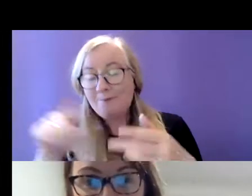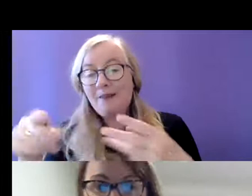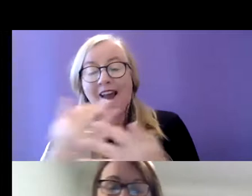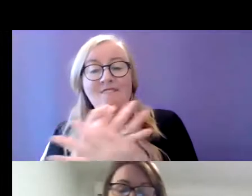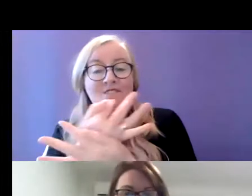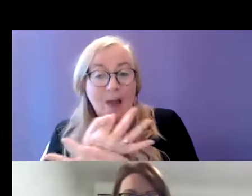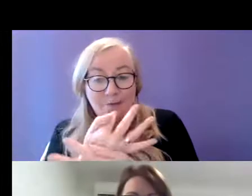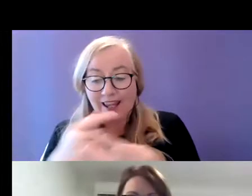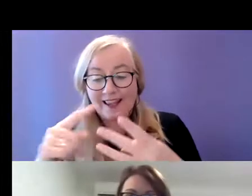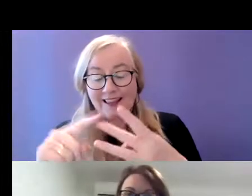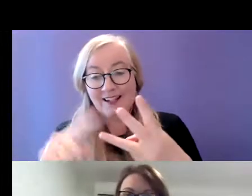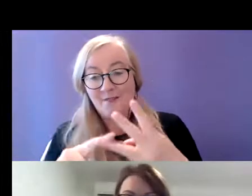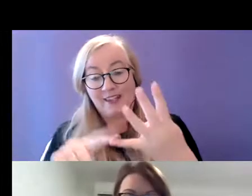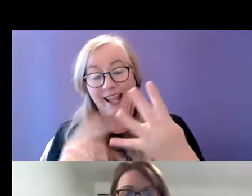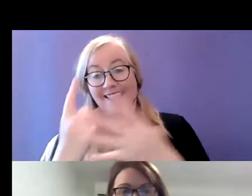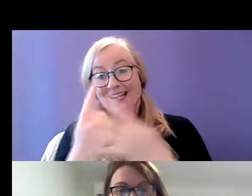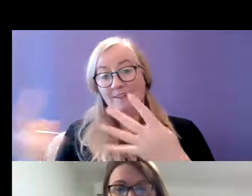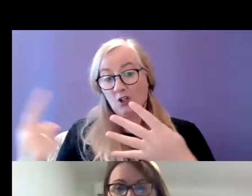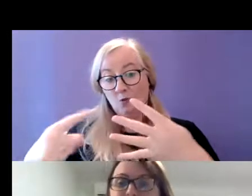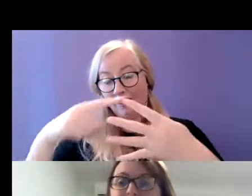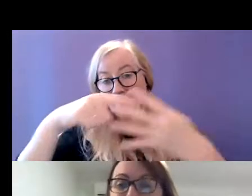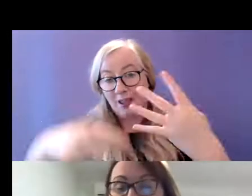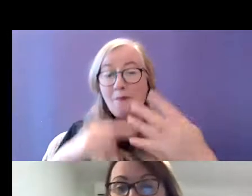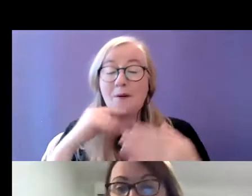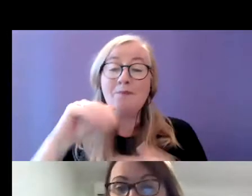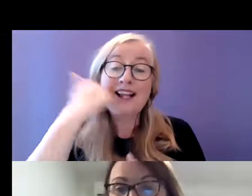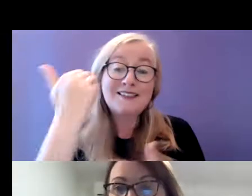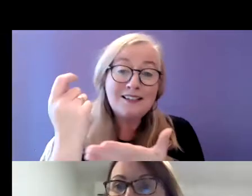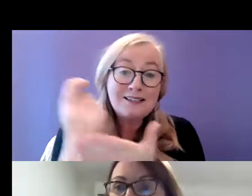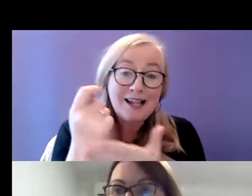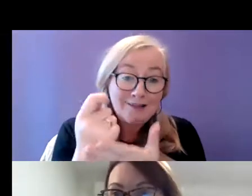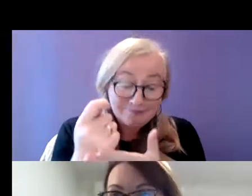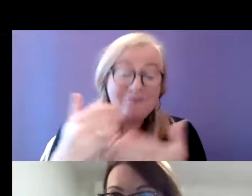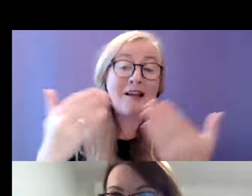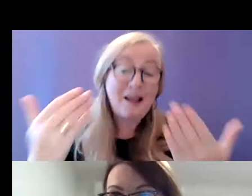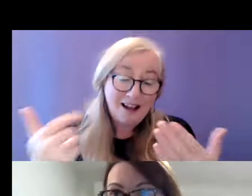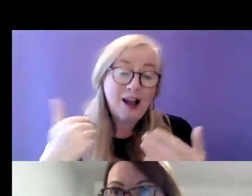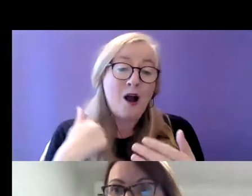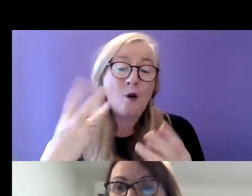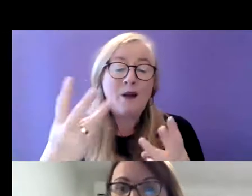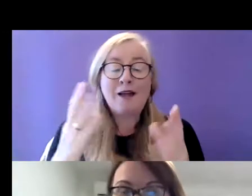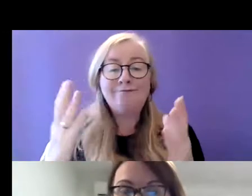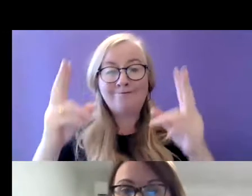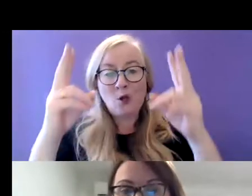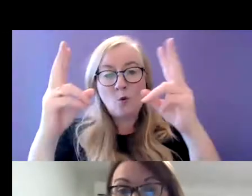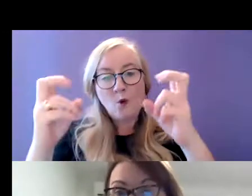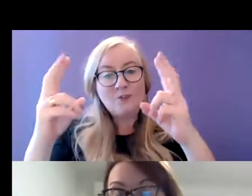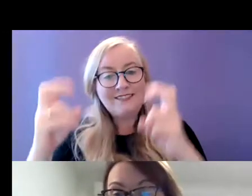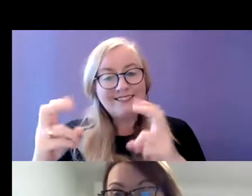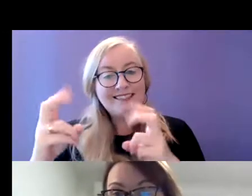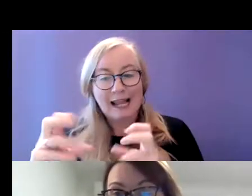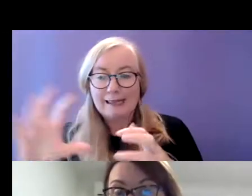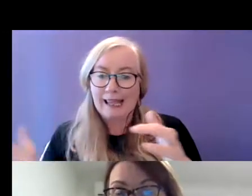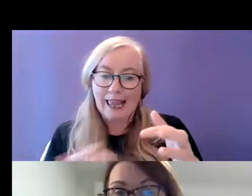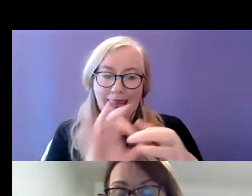sub-themes, and then the individuals. But in the interest of time, I'm going to move on, present some quotes, and link back to some of the